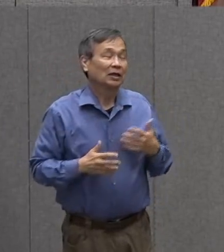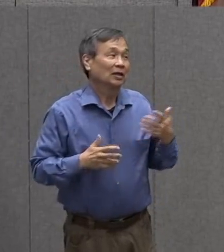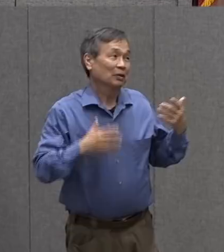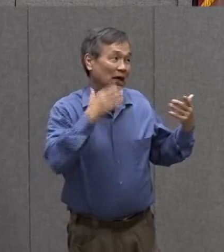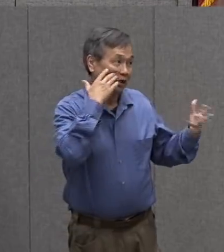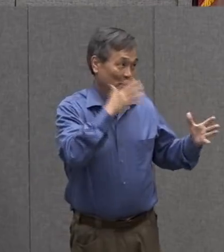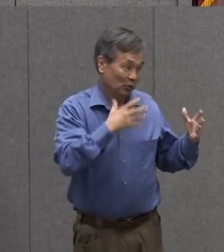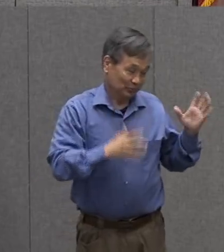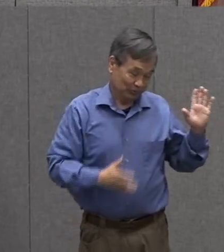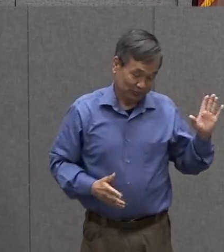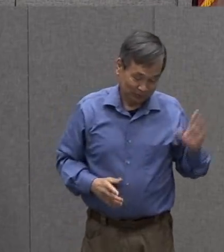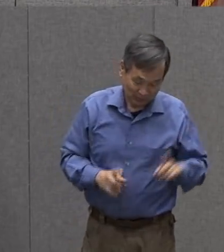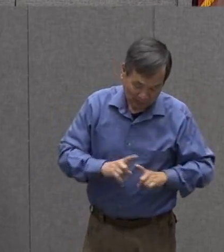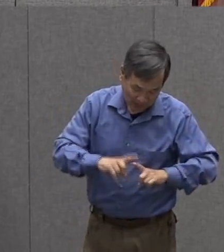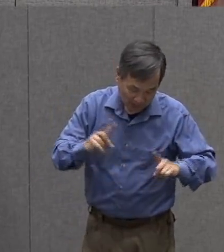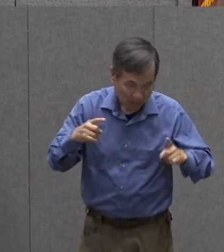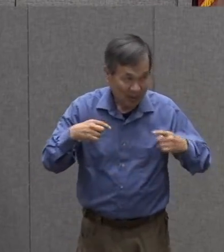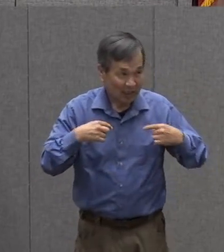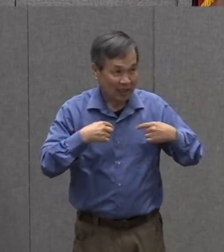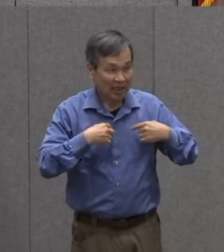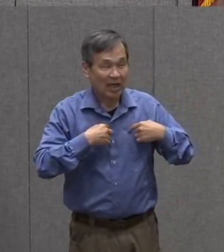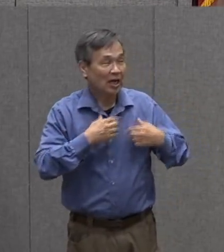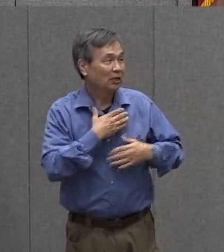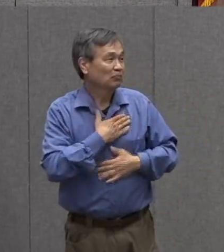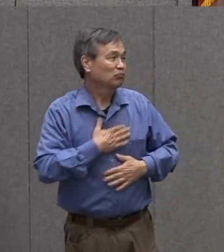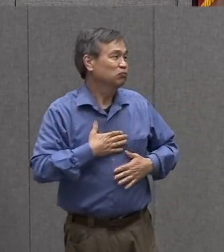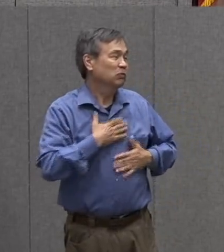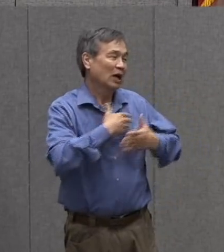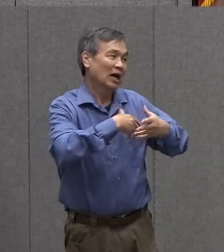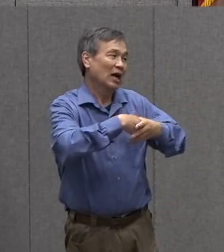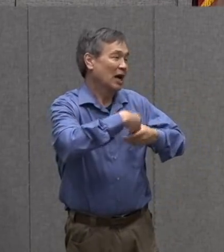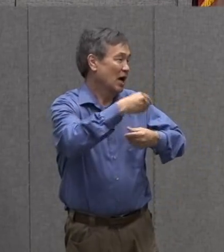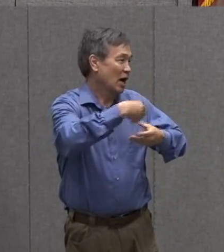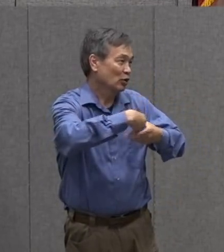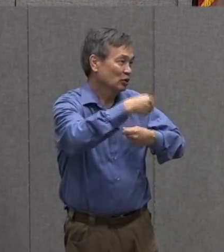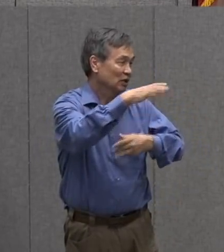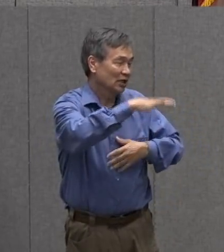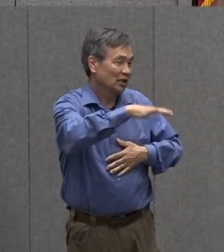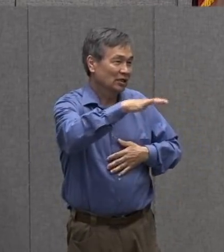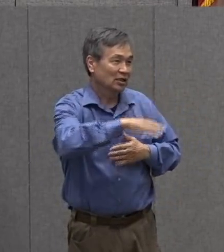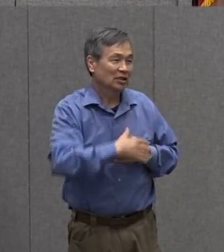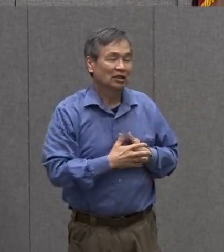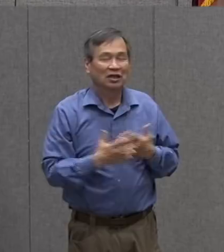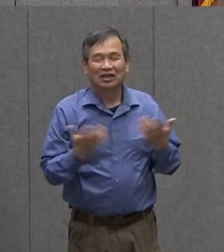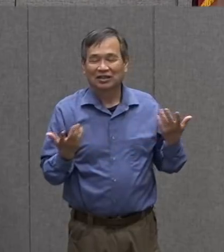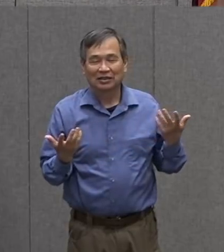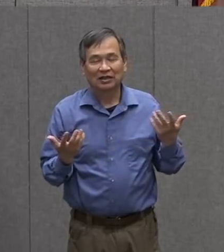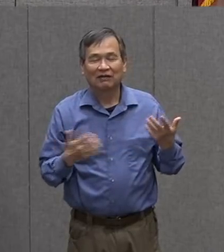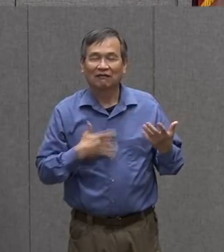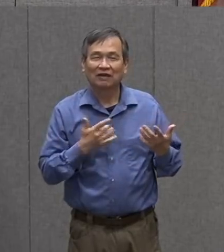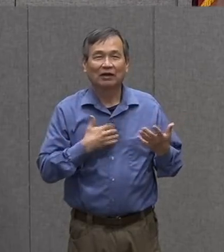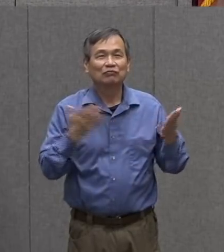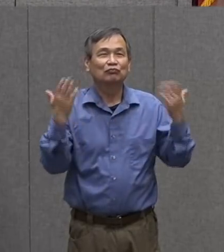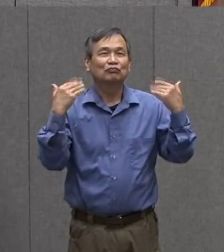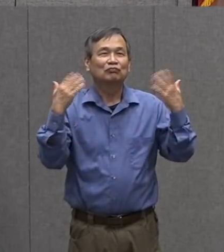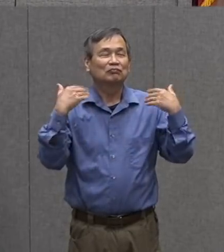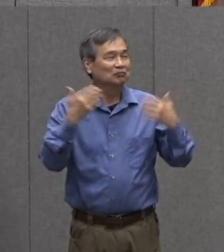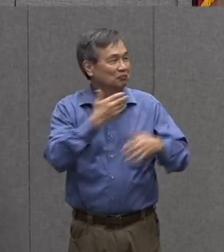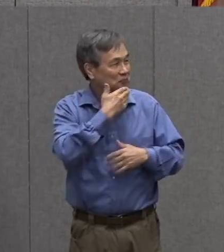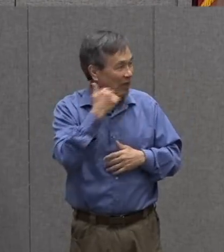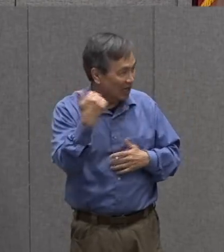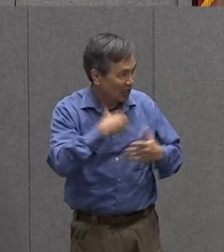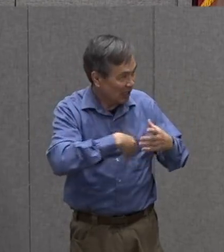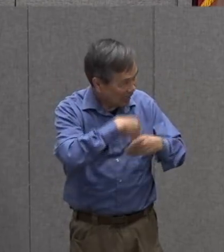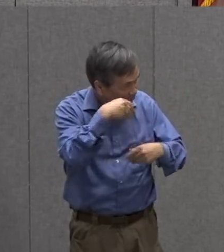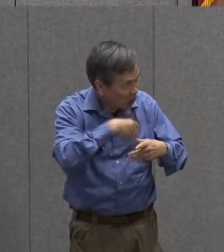know about you but I need to be able to get outside oh I feel so much better when I'm outside